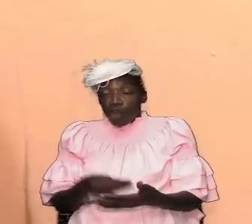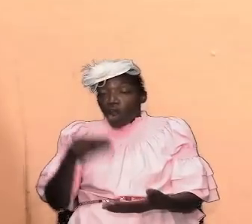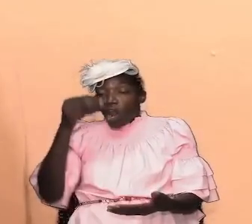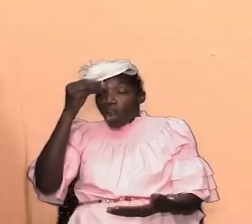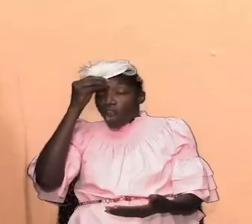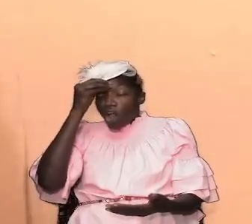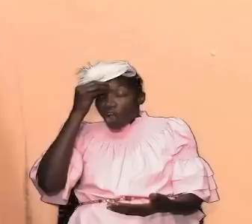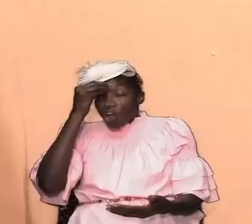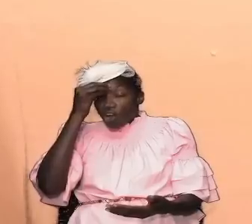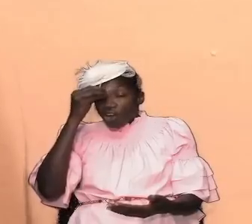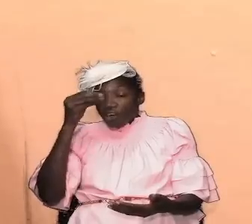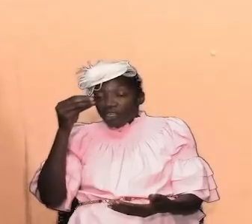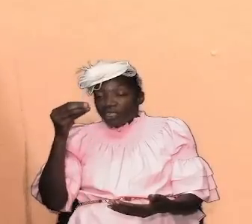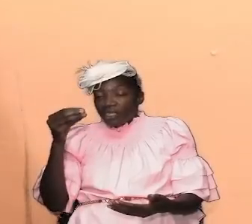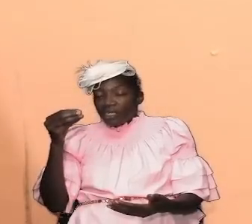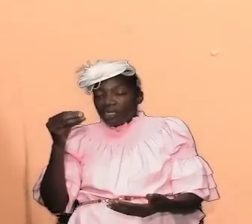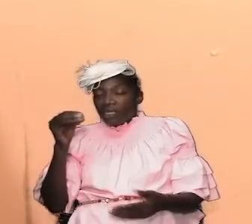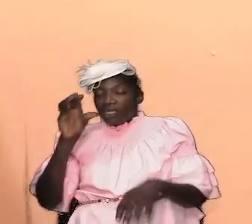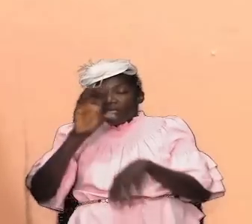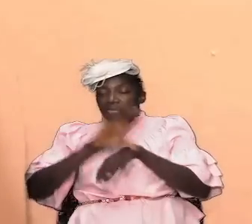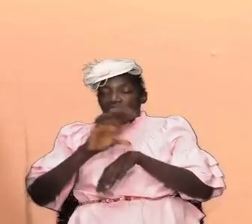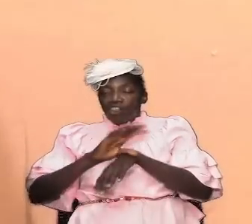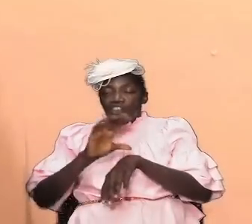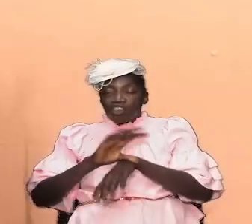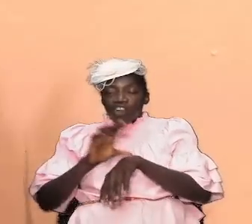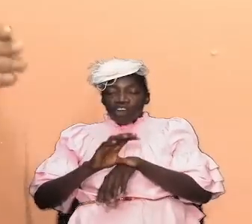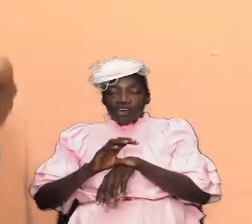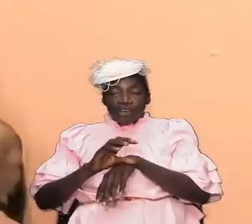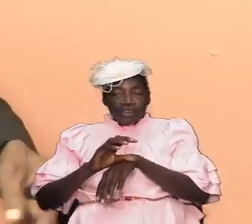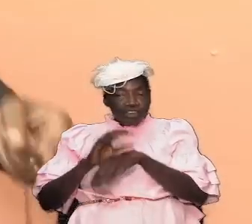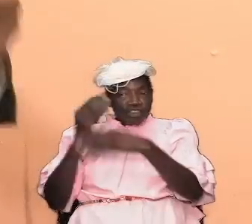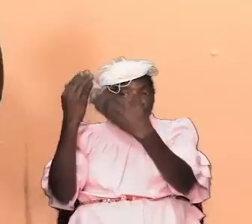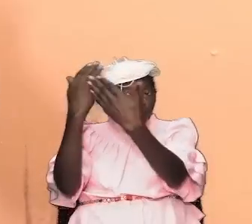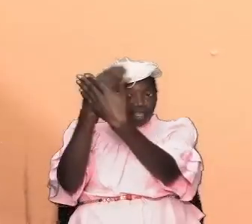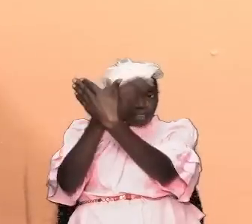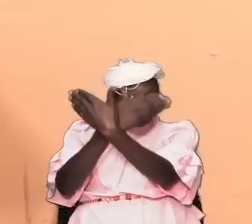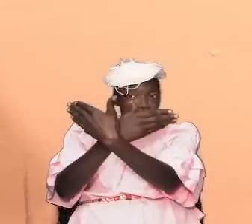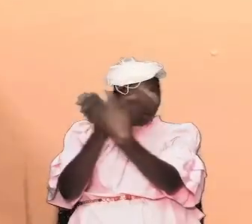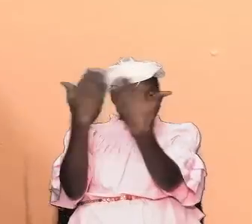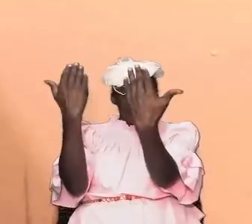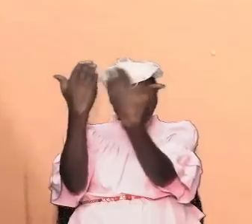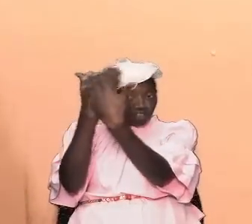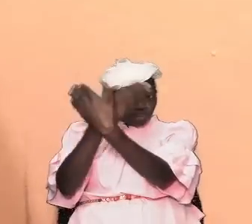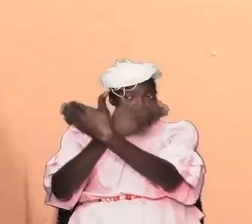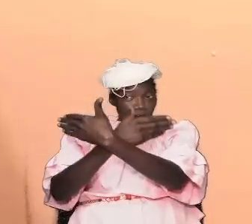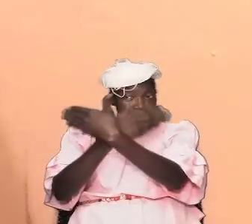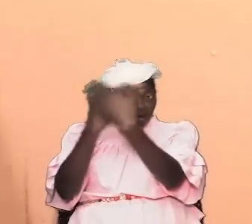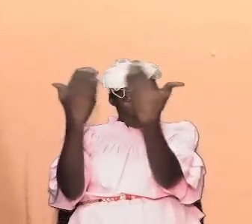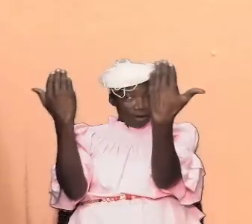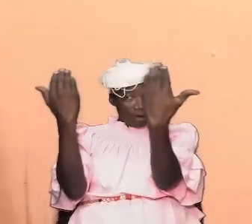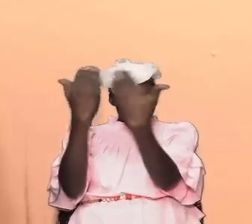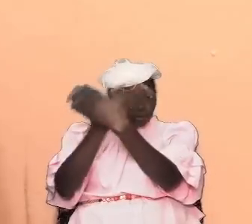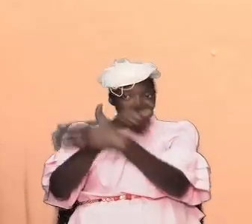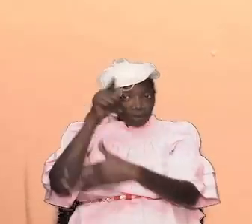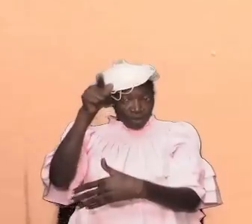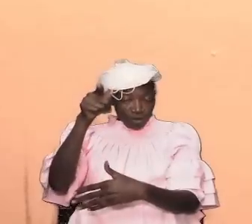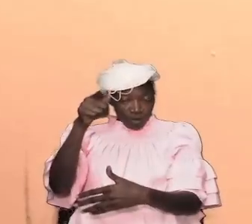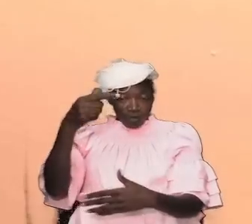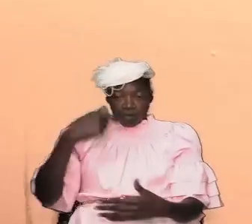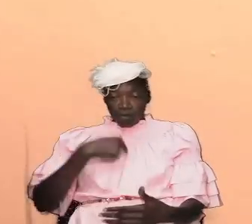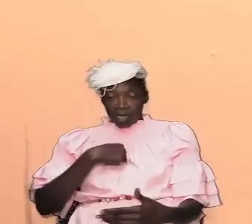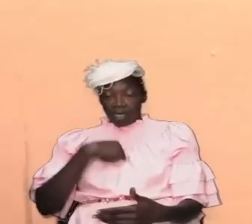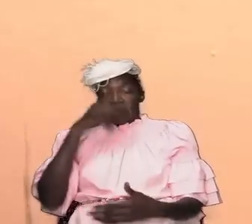that the church was being foreshadowed the church that you and i are a part